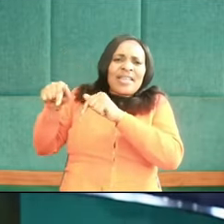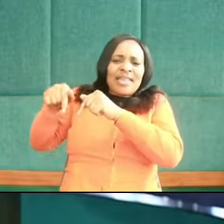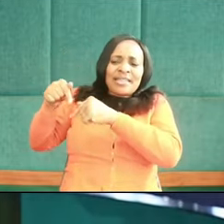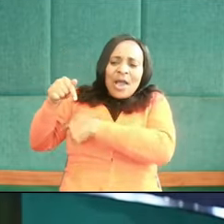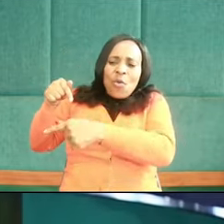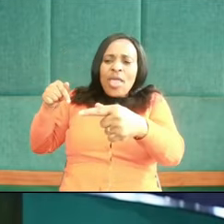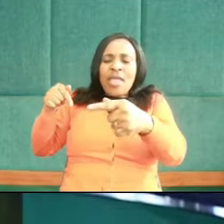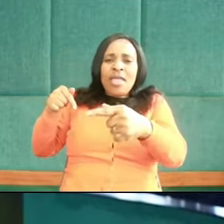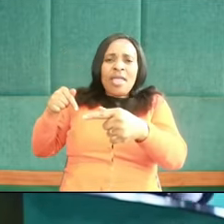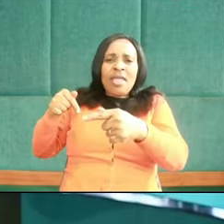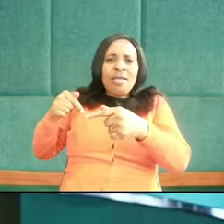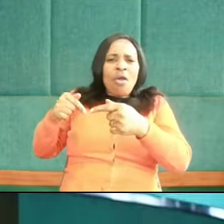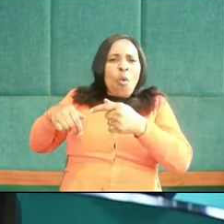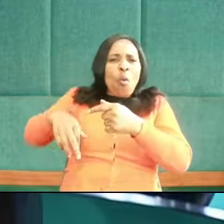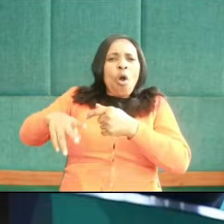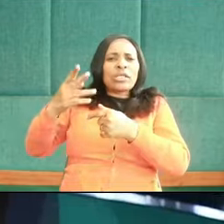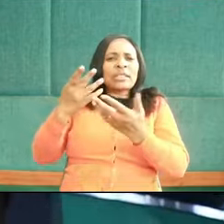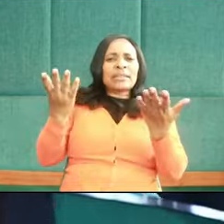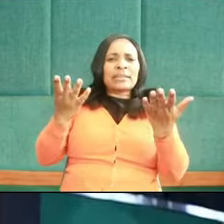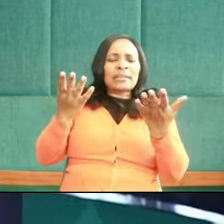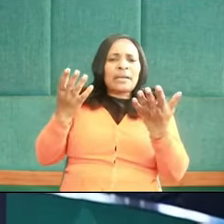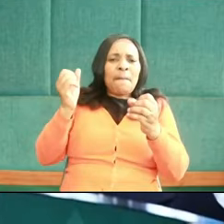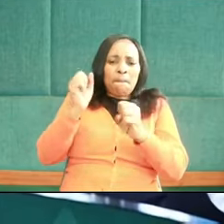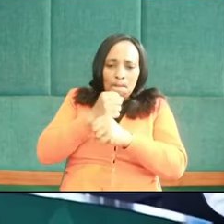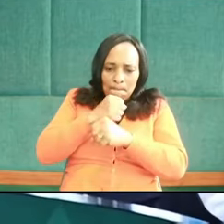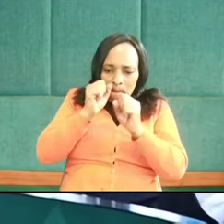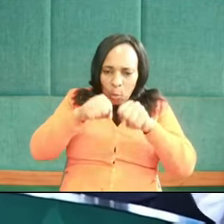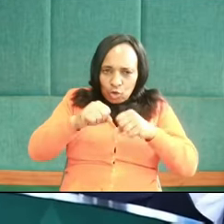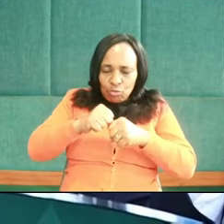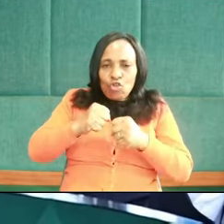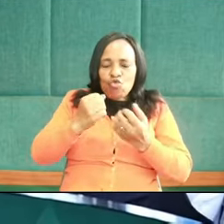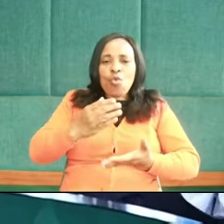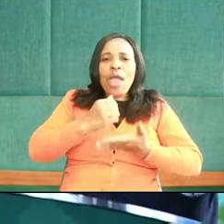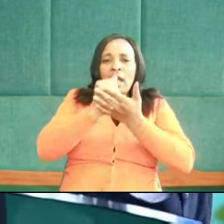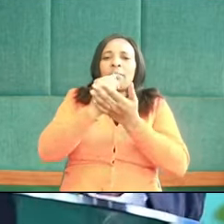walked away should have been prioritized this morning.